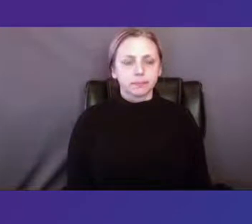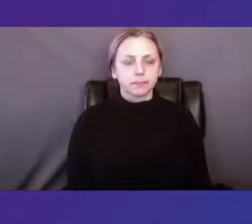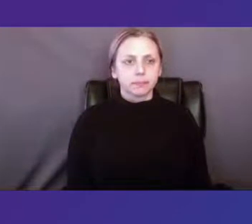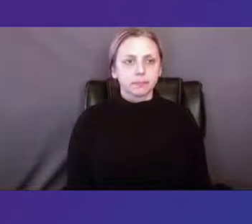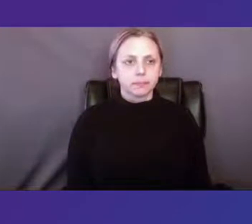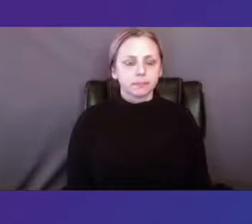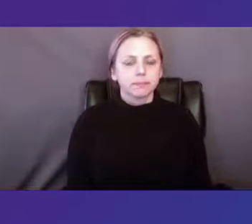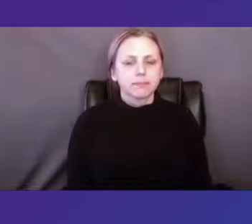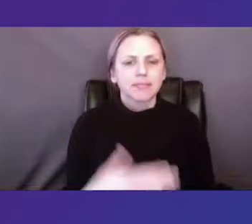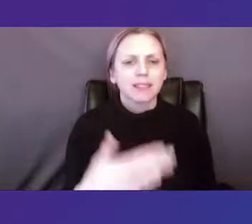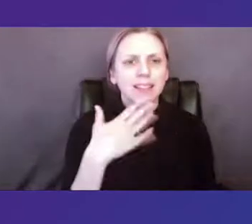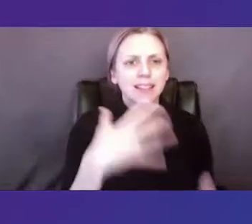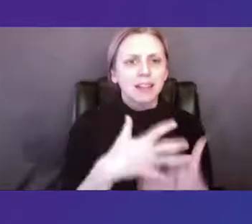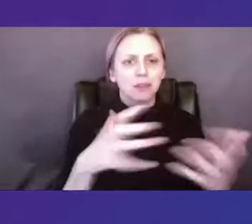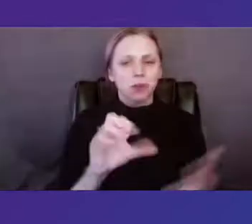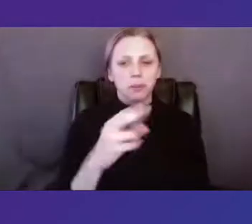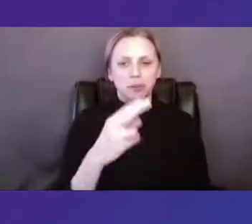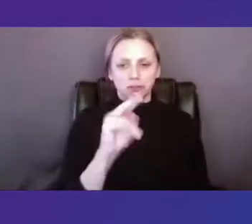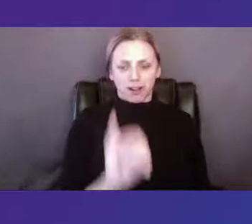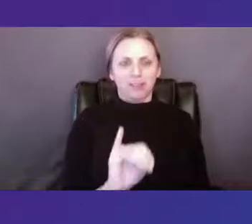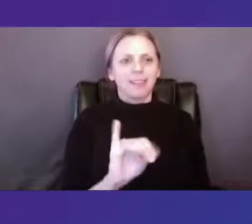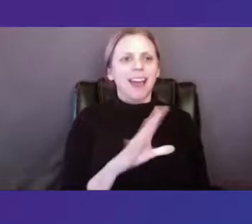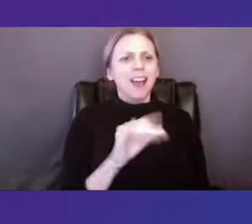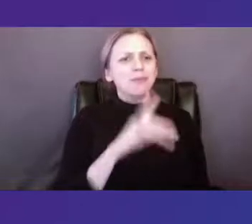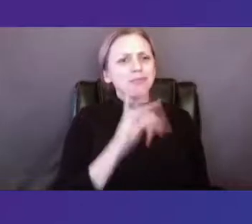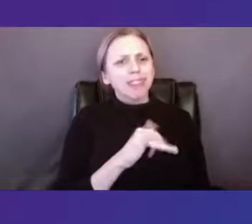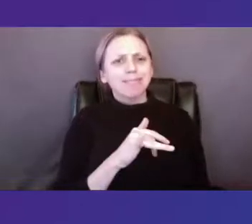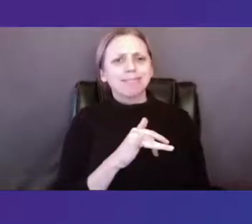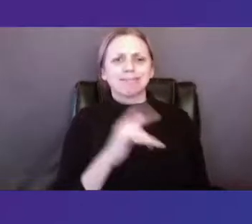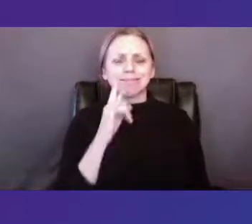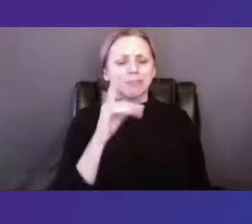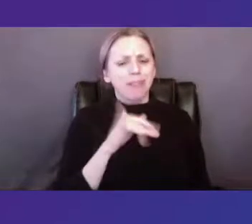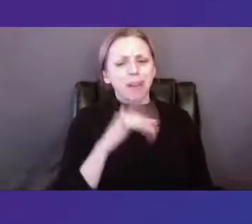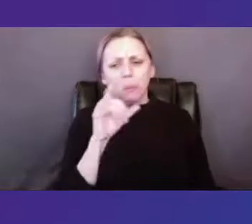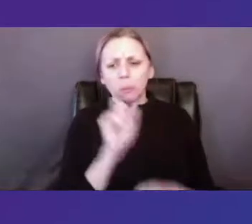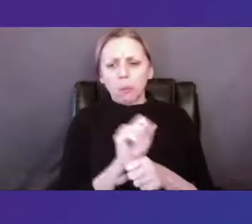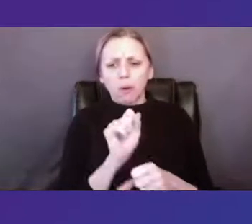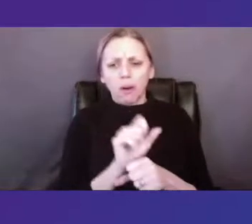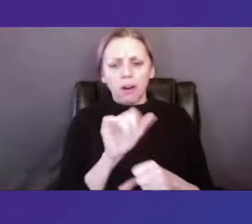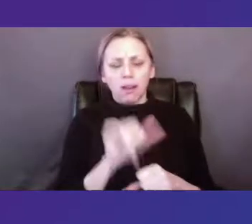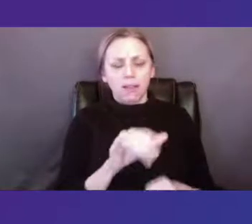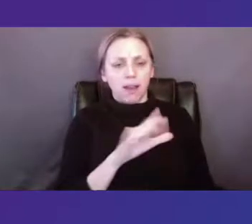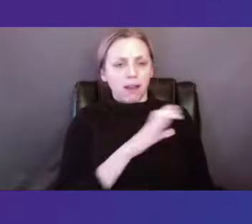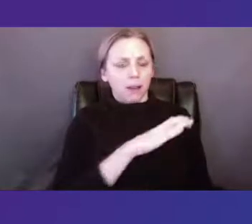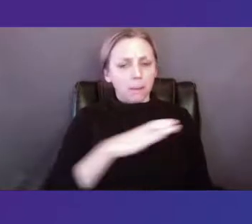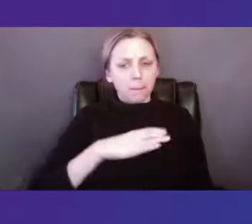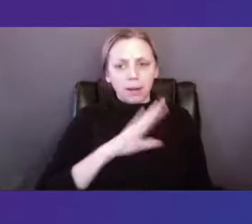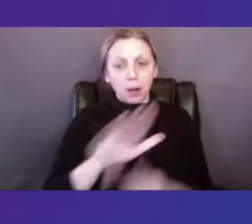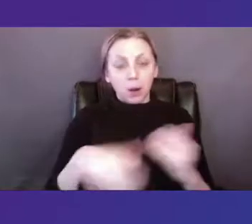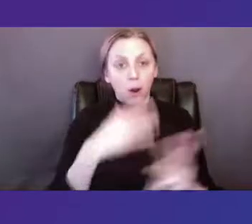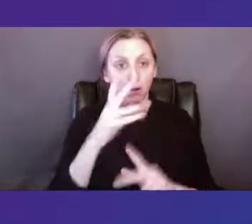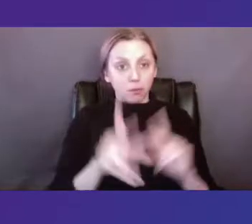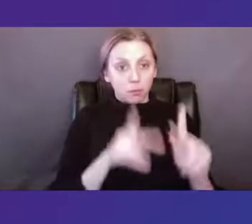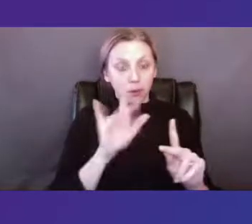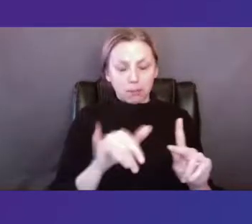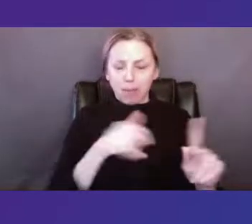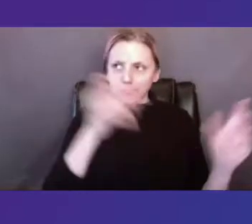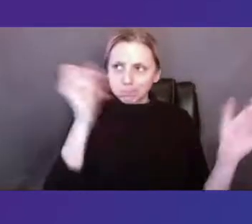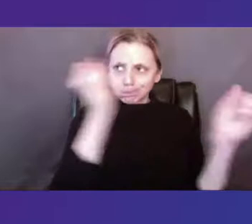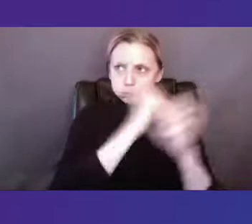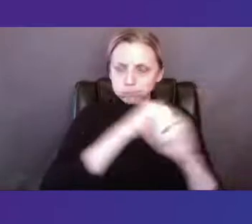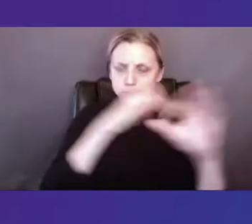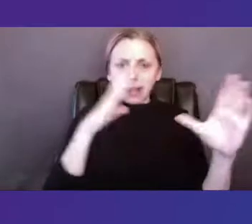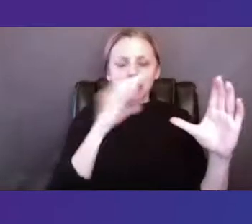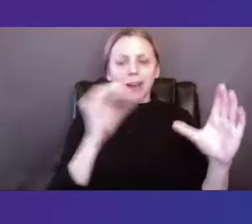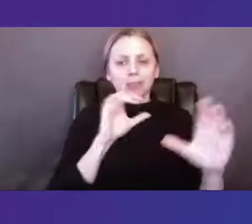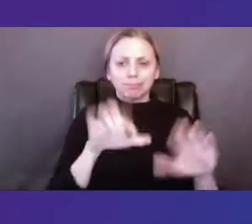thank you so much shani and really to the work that the committees and all of the folks that have imagined and